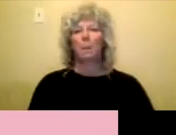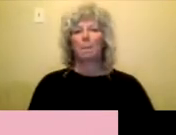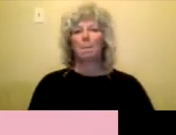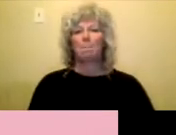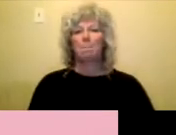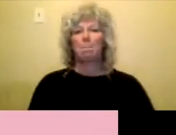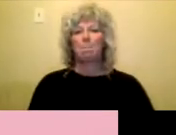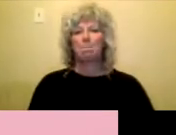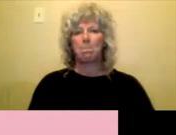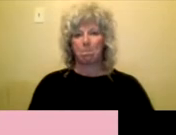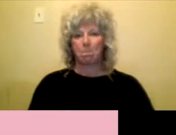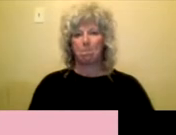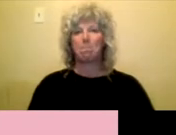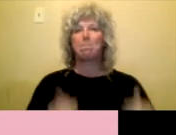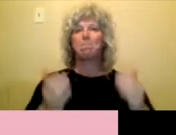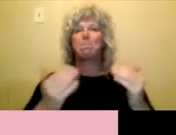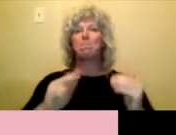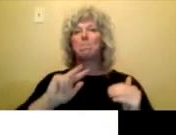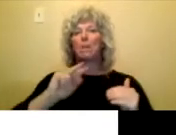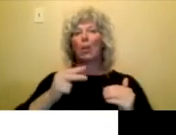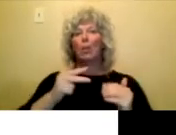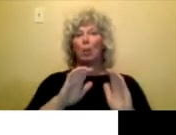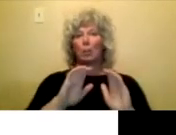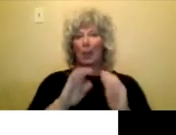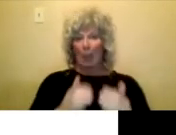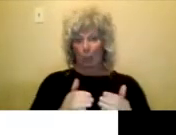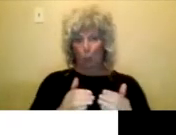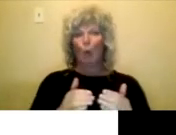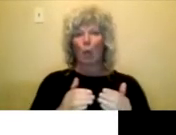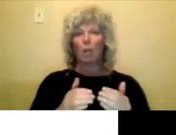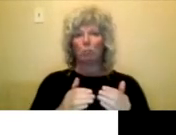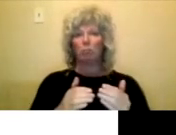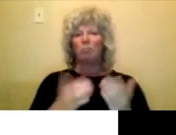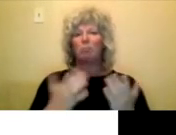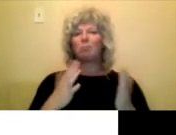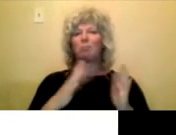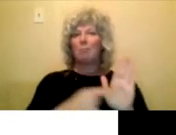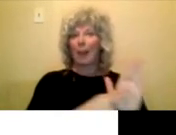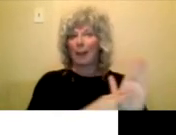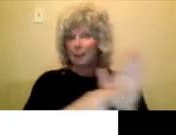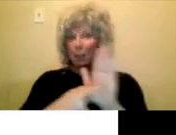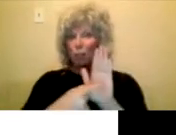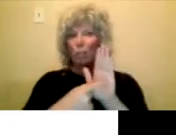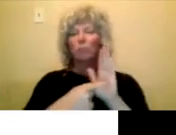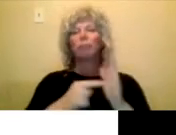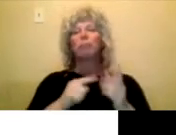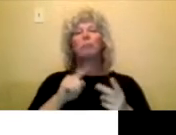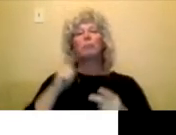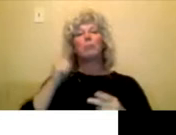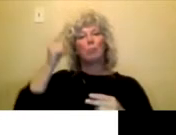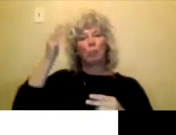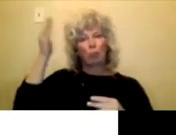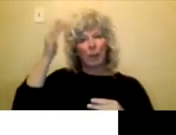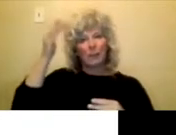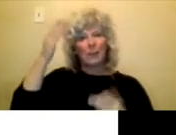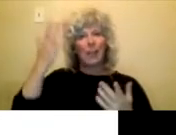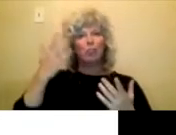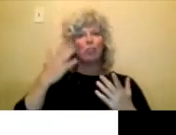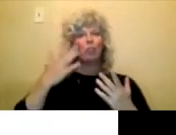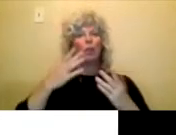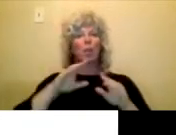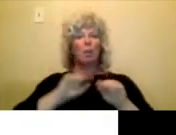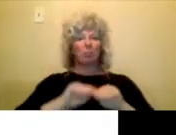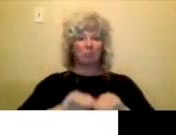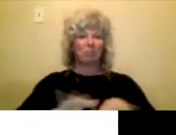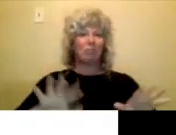So the third category is exhibition presentation dissemination. And this is like it sounds.